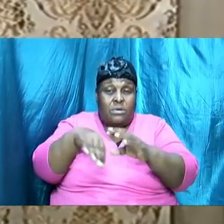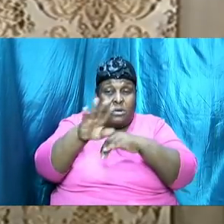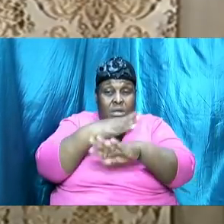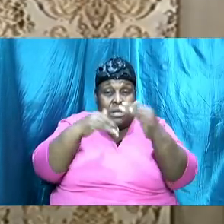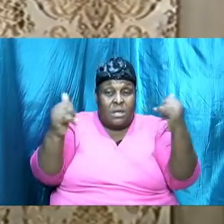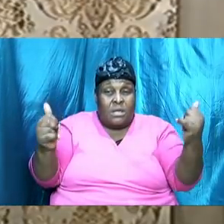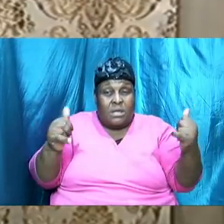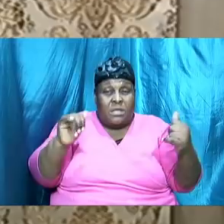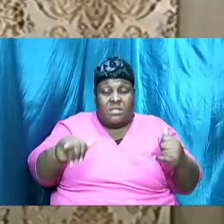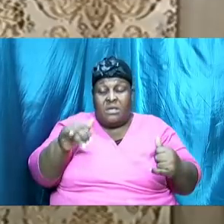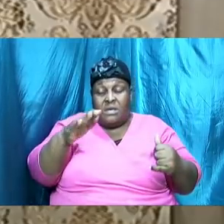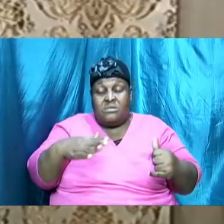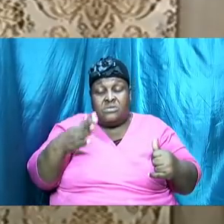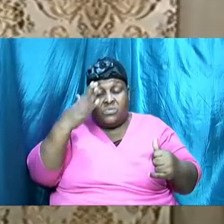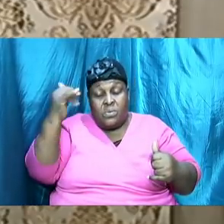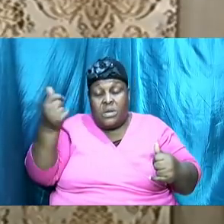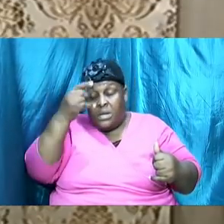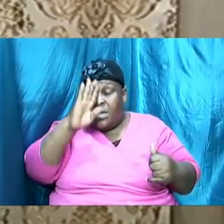very careful